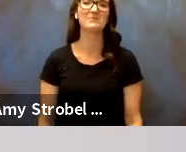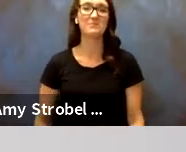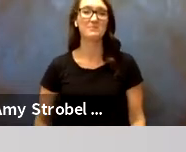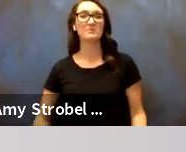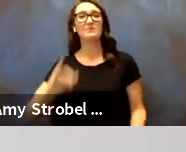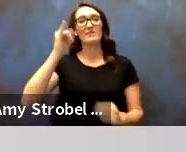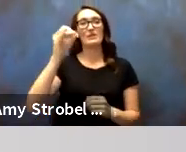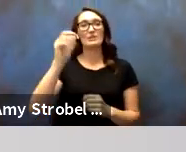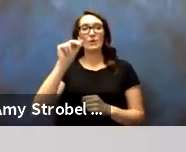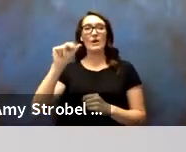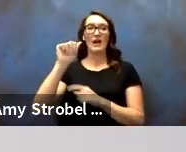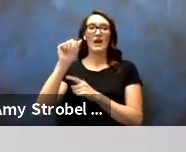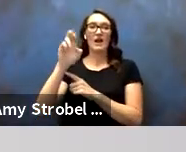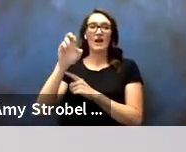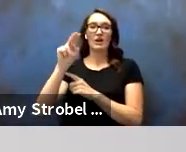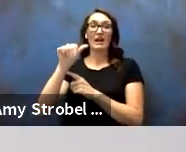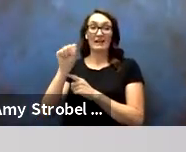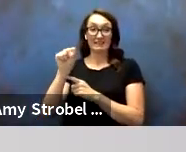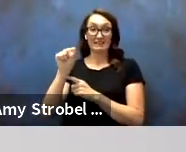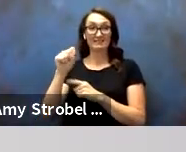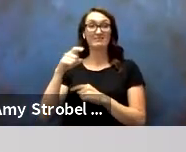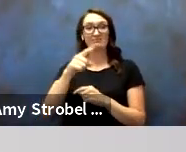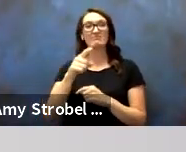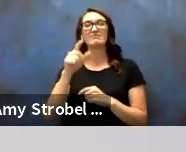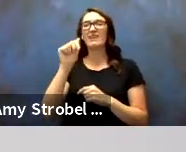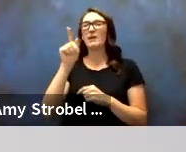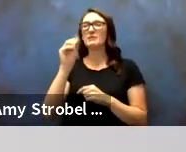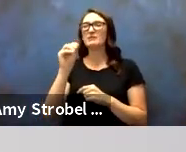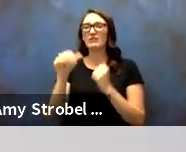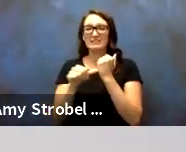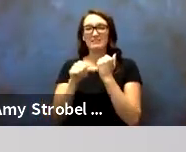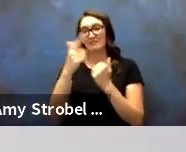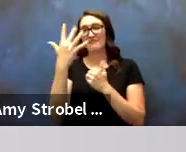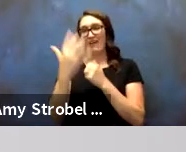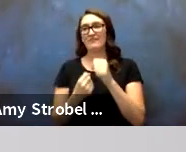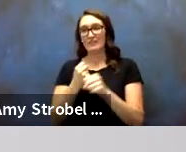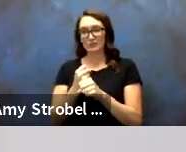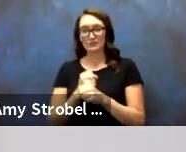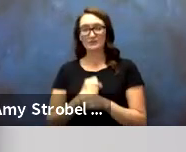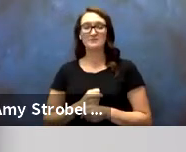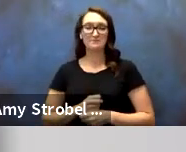Joanna Arenas, Admin Assistant, 5 years of service.